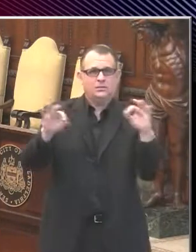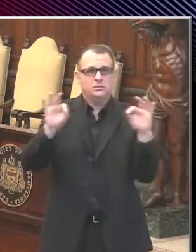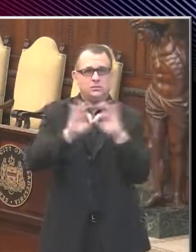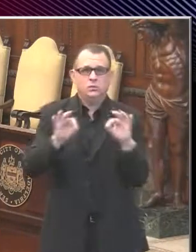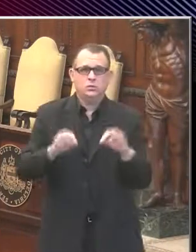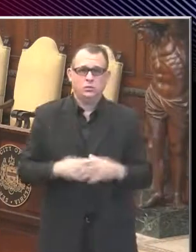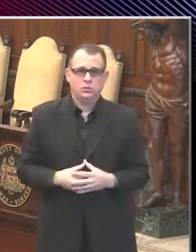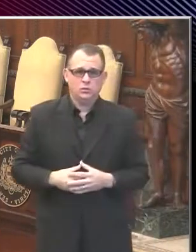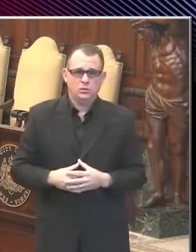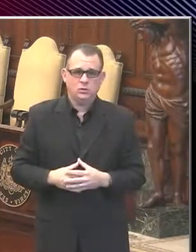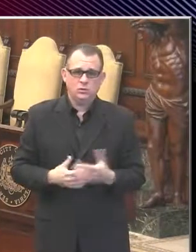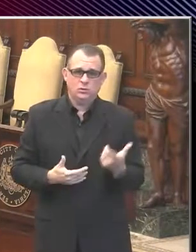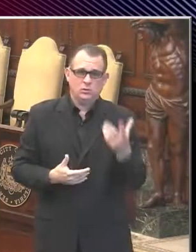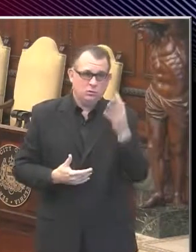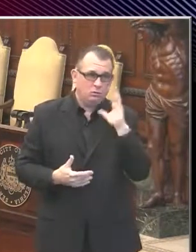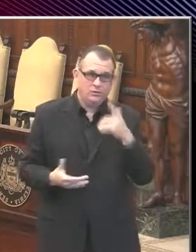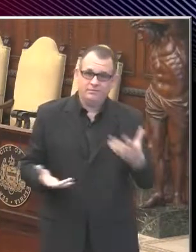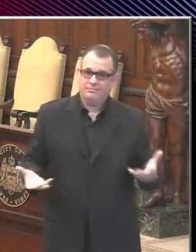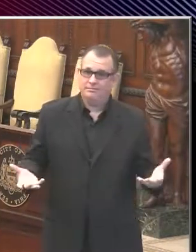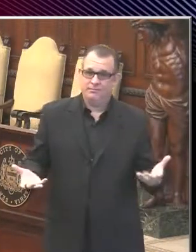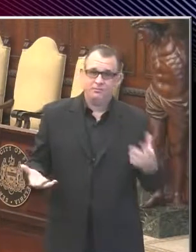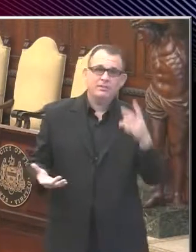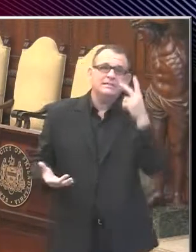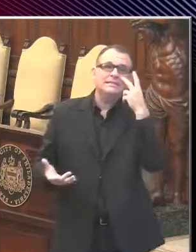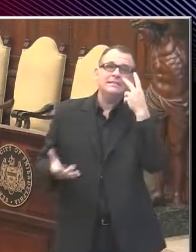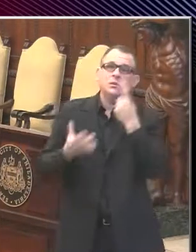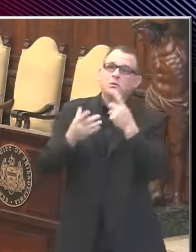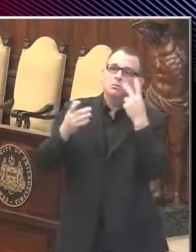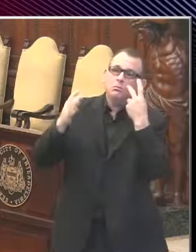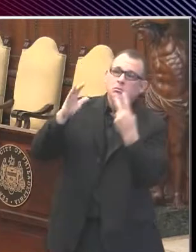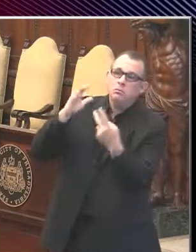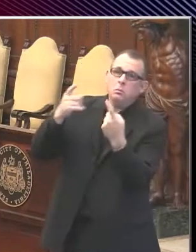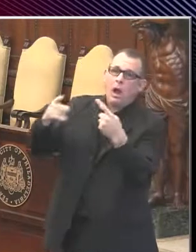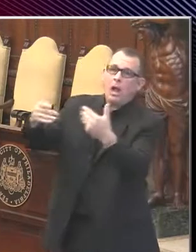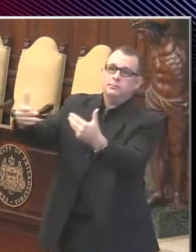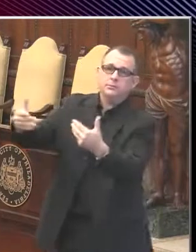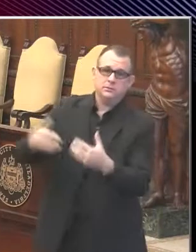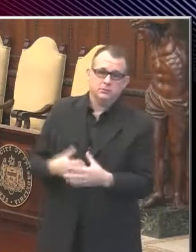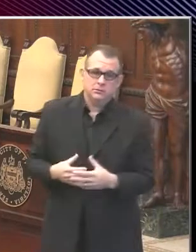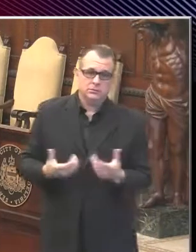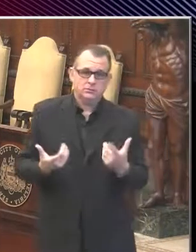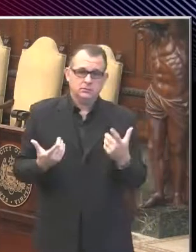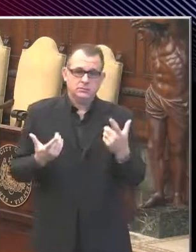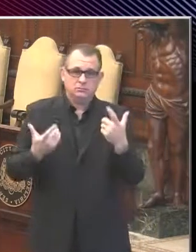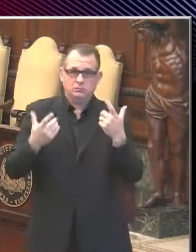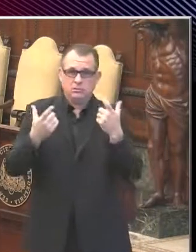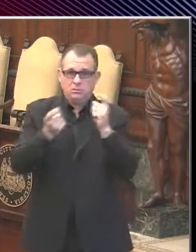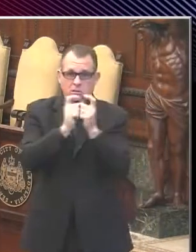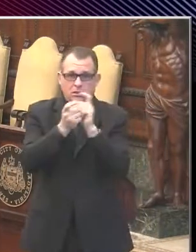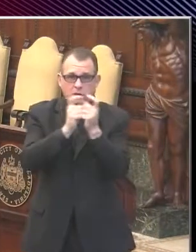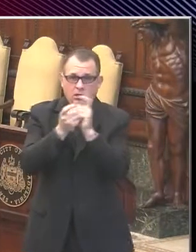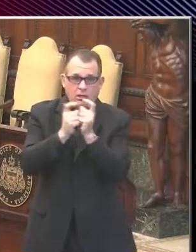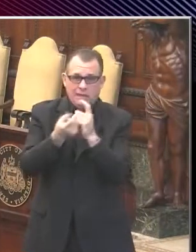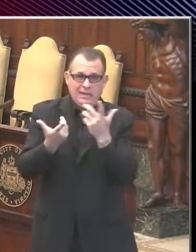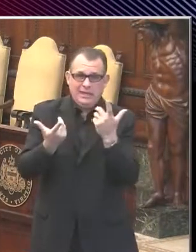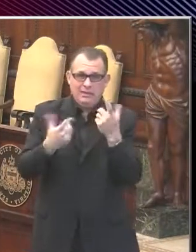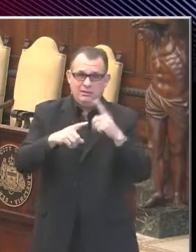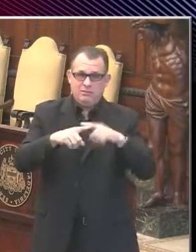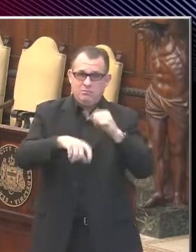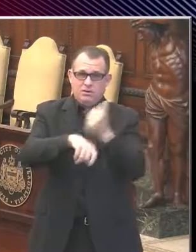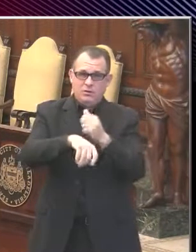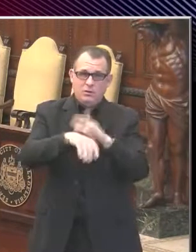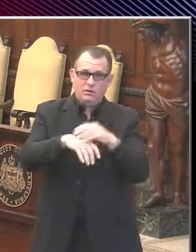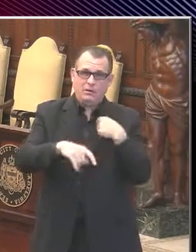we'll, we'll see what happens as time goes on and we'll make adjustments based on what's presented to us, but I can't speculate on